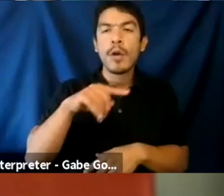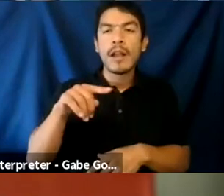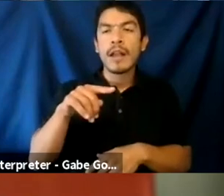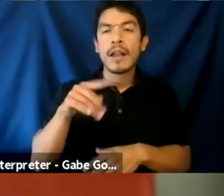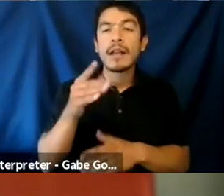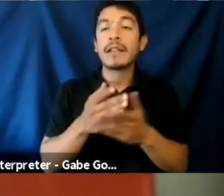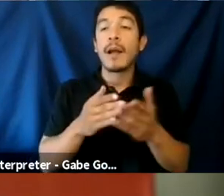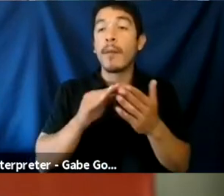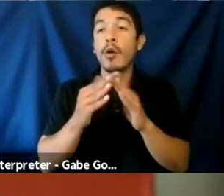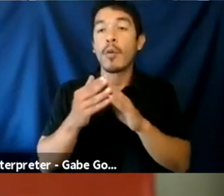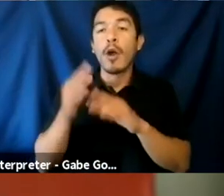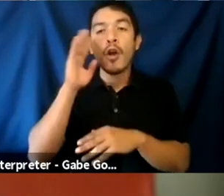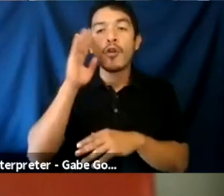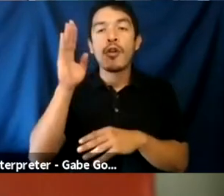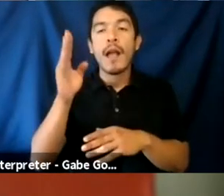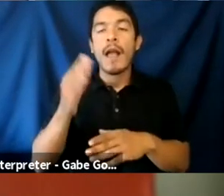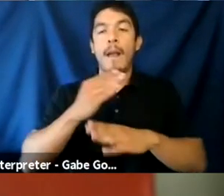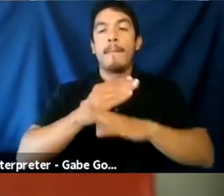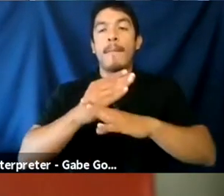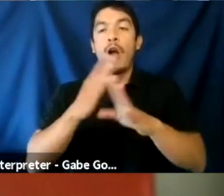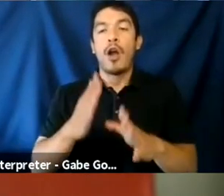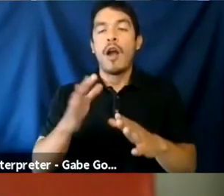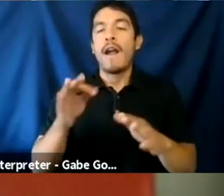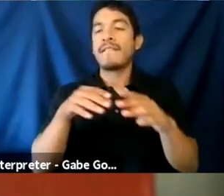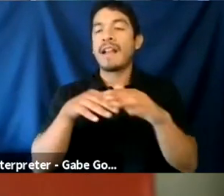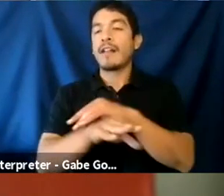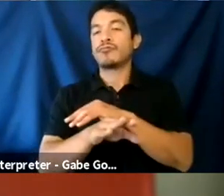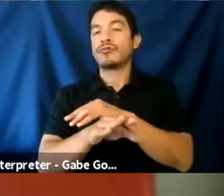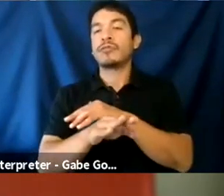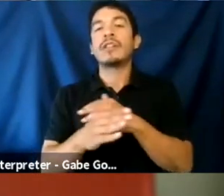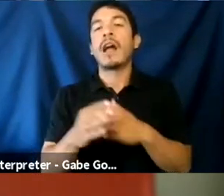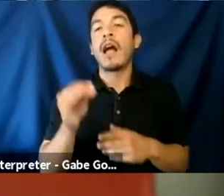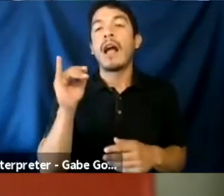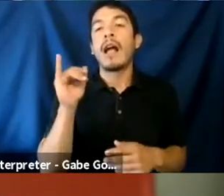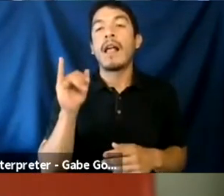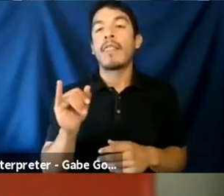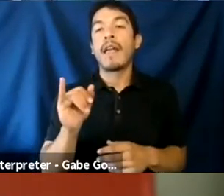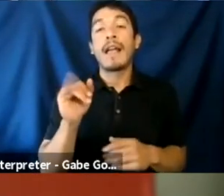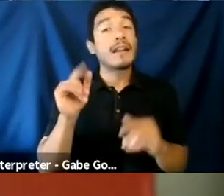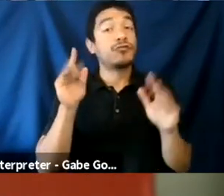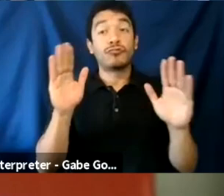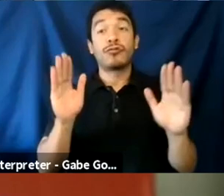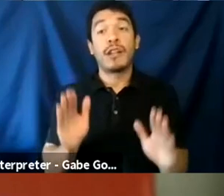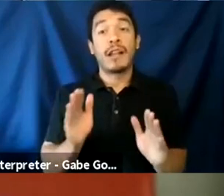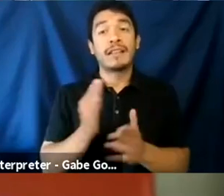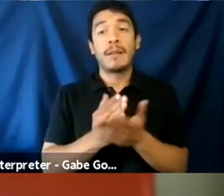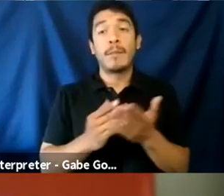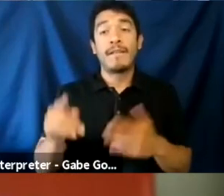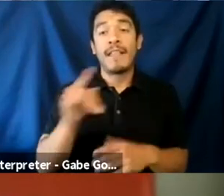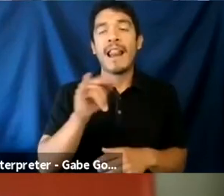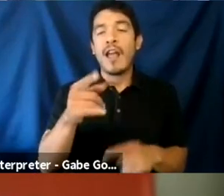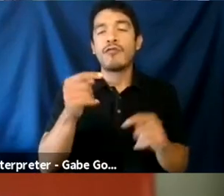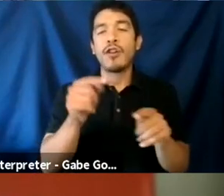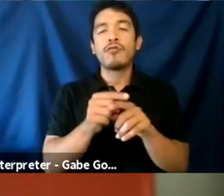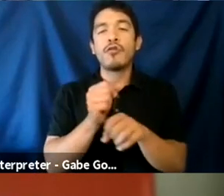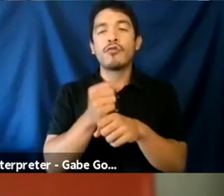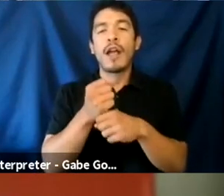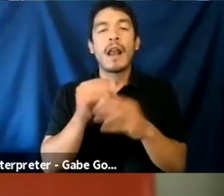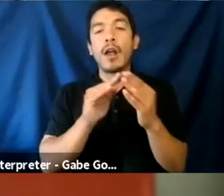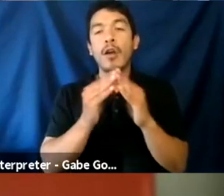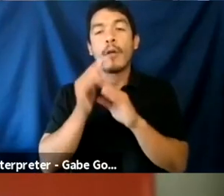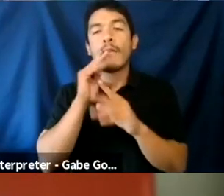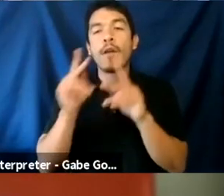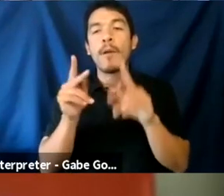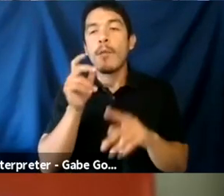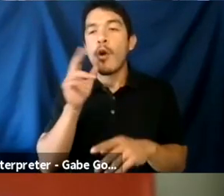certain communities create blockers of entry. Um, and the, and some of that is great, right? If you're trying to commit, create a community for folks who are